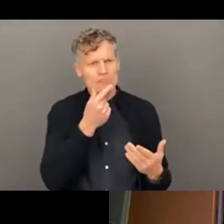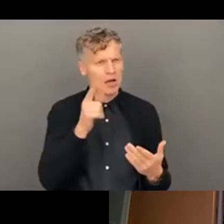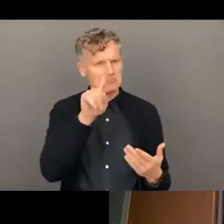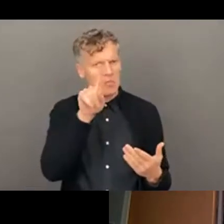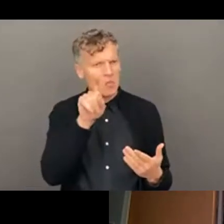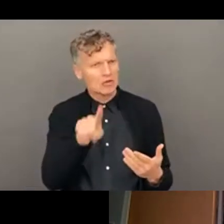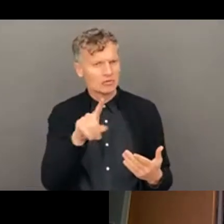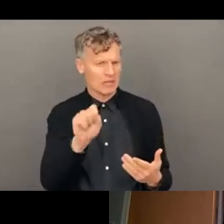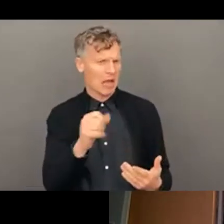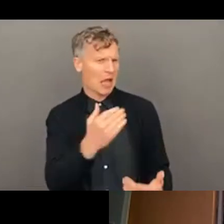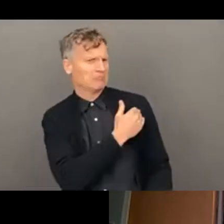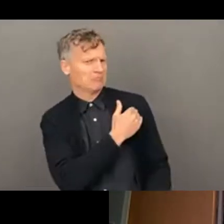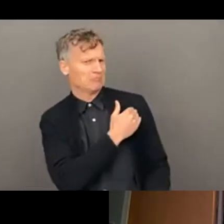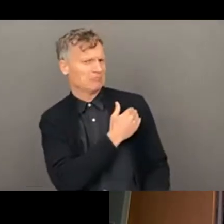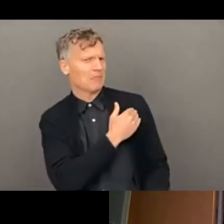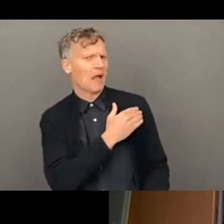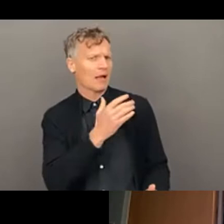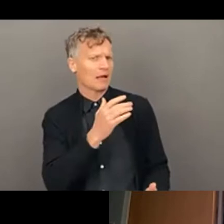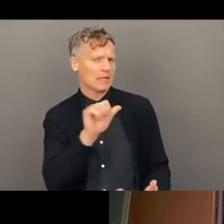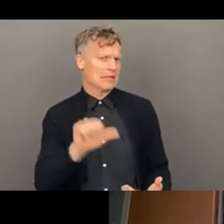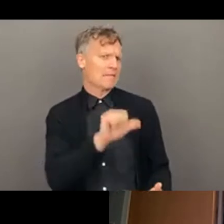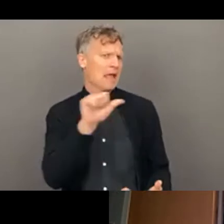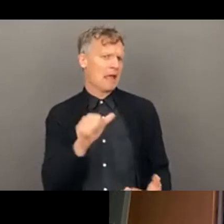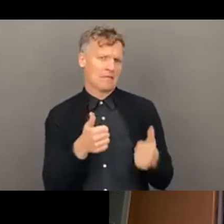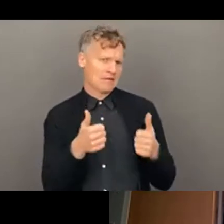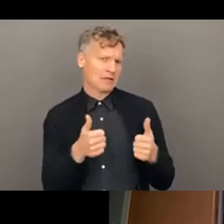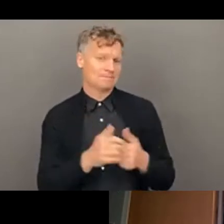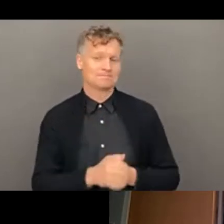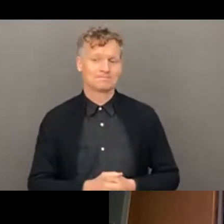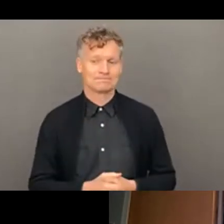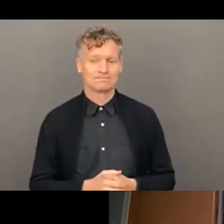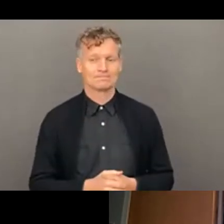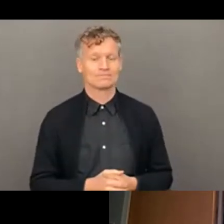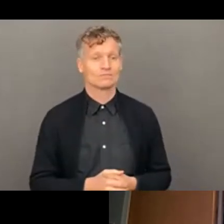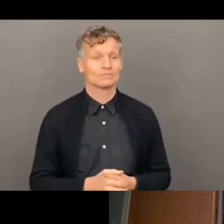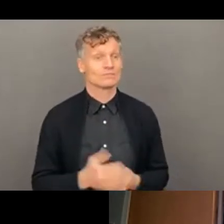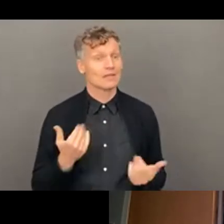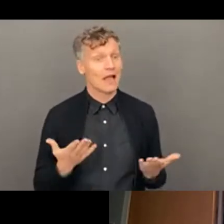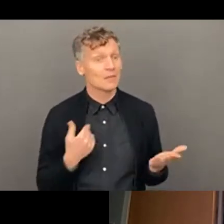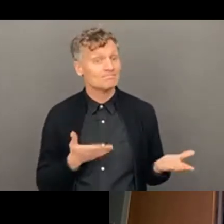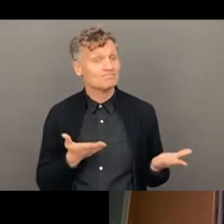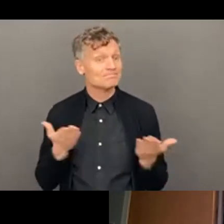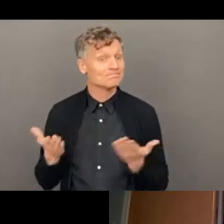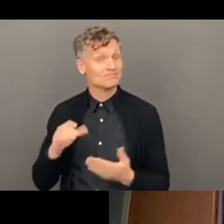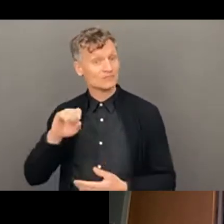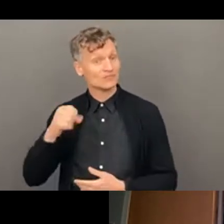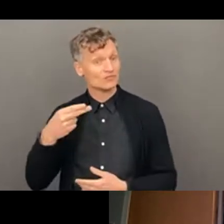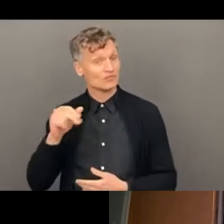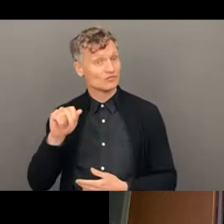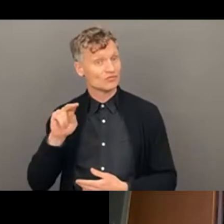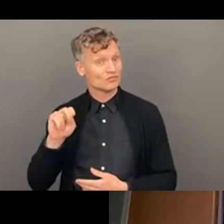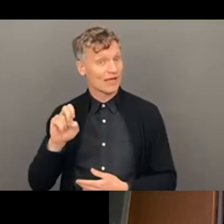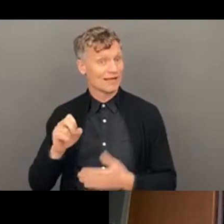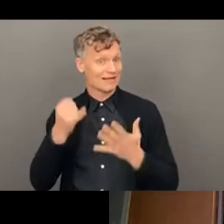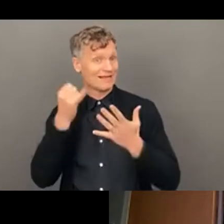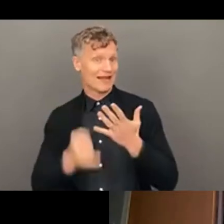the Eventbrite link or to myself directly, and we can, um, help you out with that. Um, I'll just hand over to Shane, just say a few words to close the session, and then we'll let